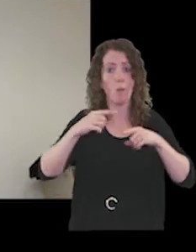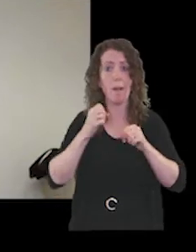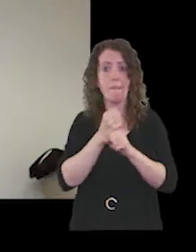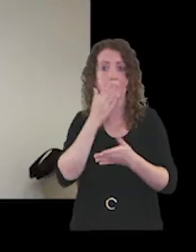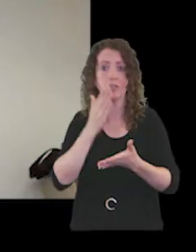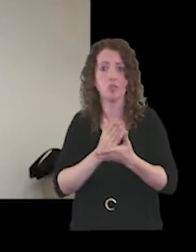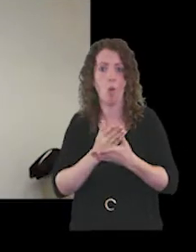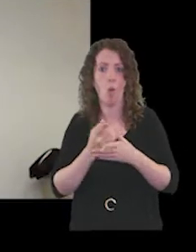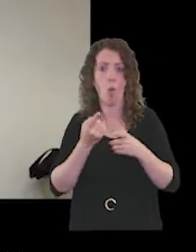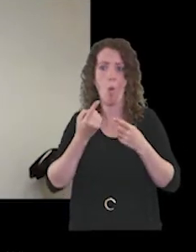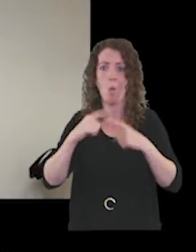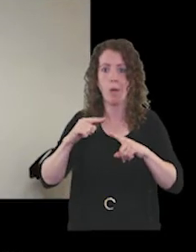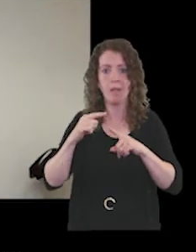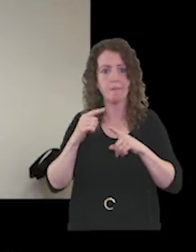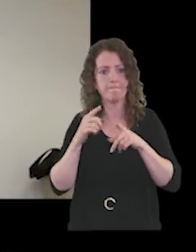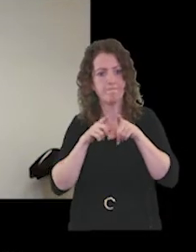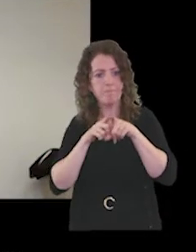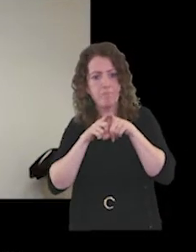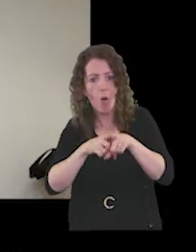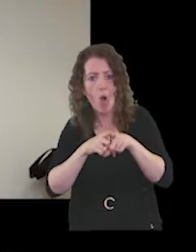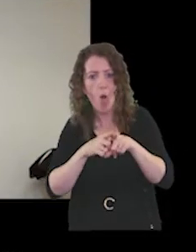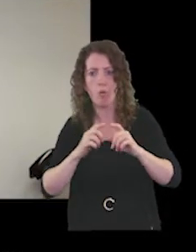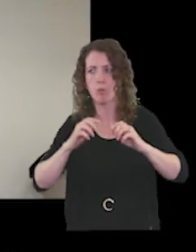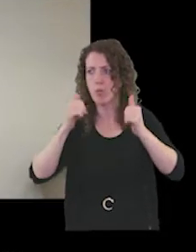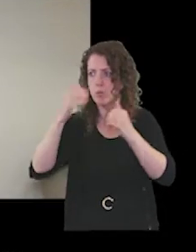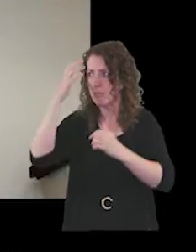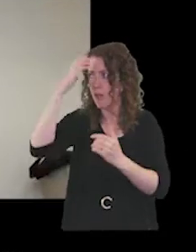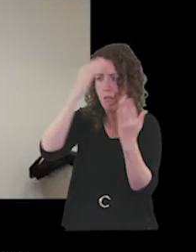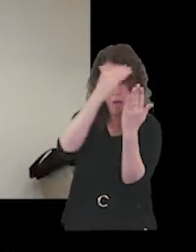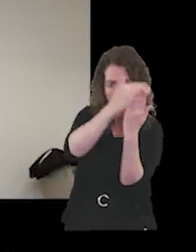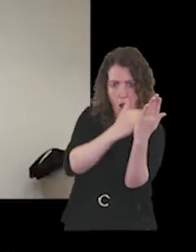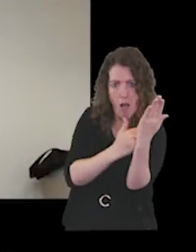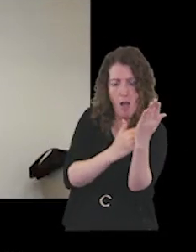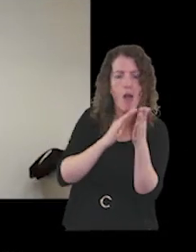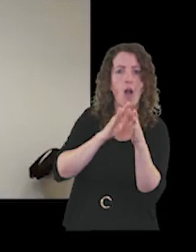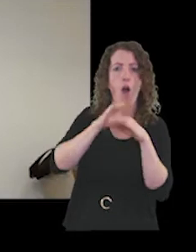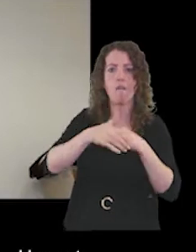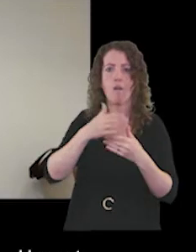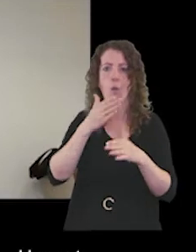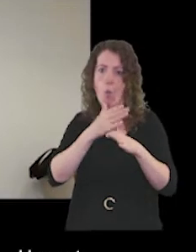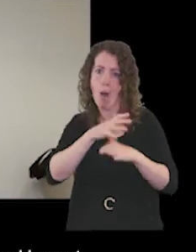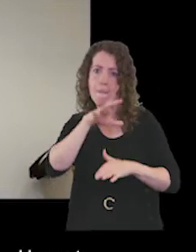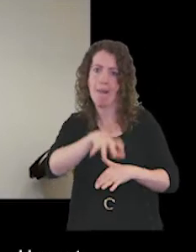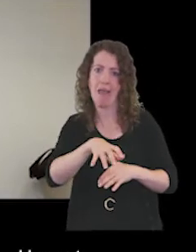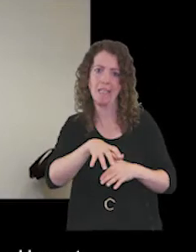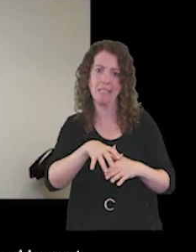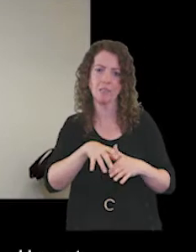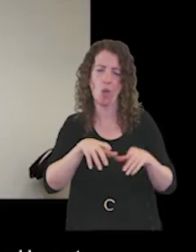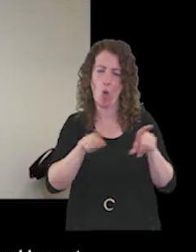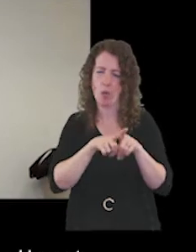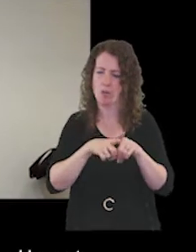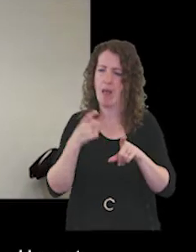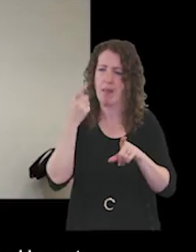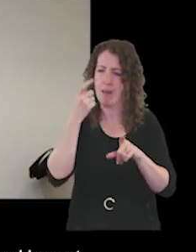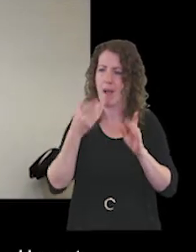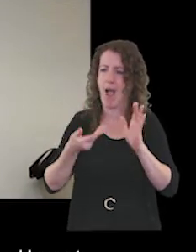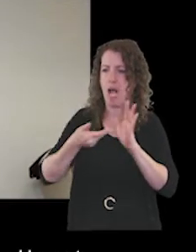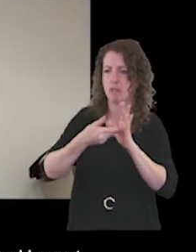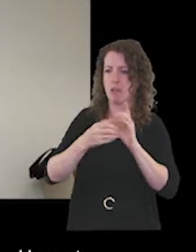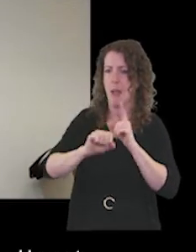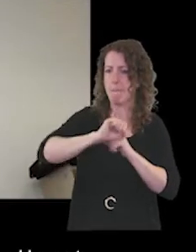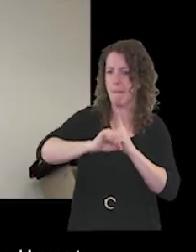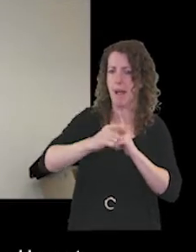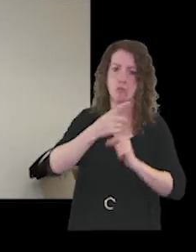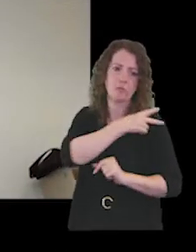we are observing all of the good guidance around our workplaces and also considering additional impact on our